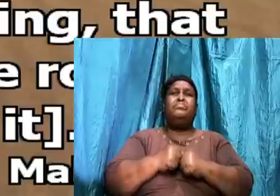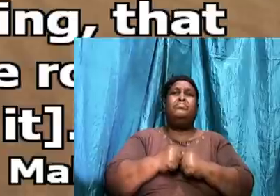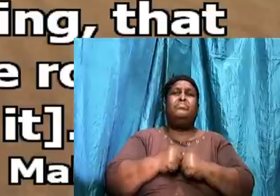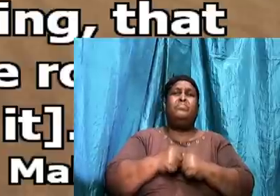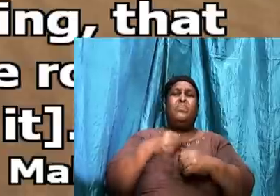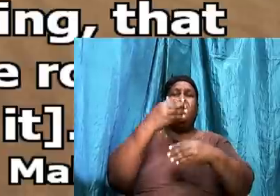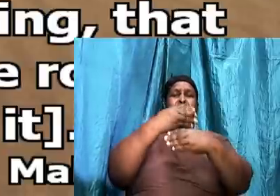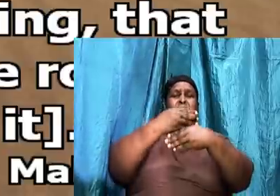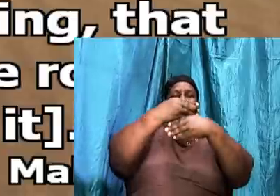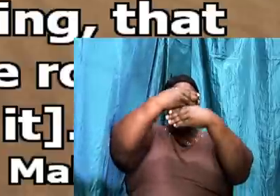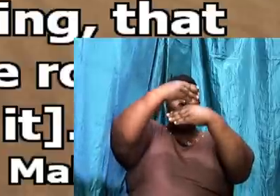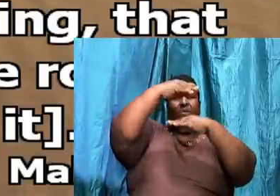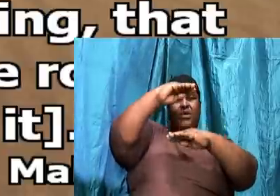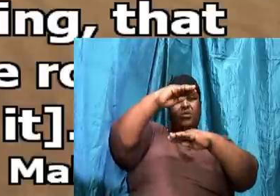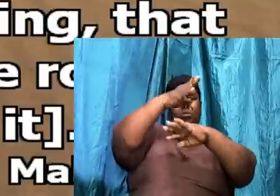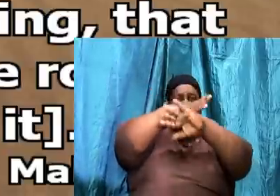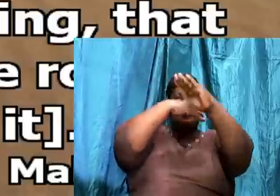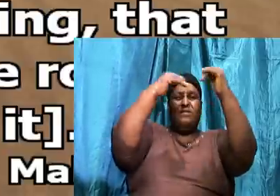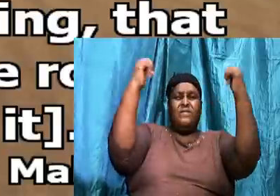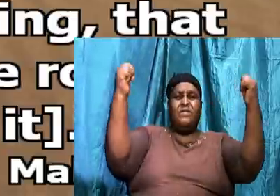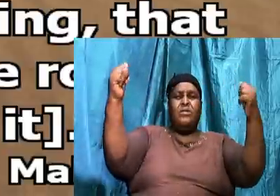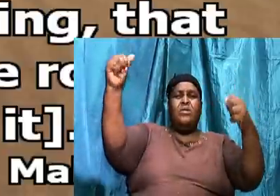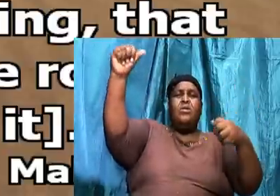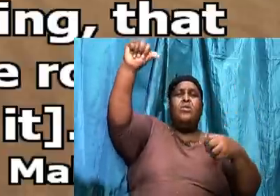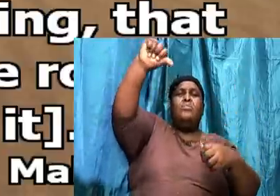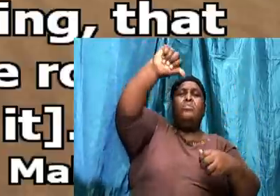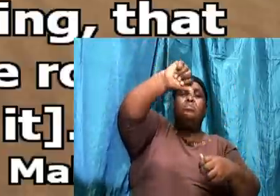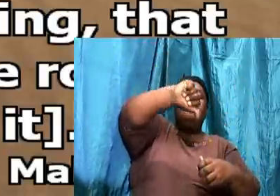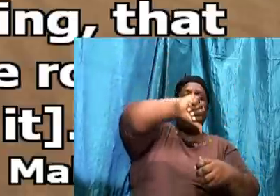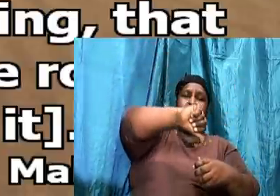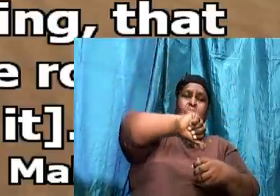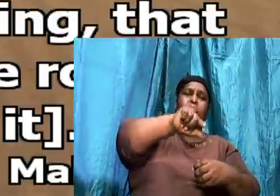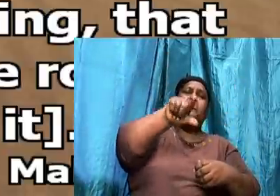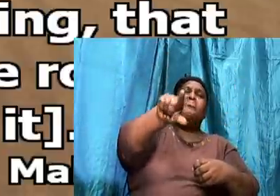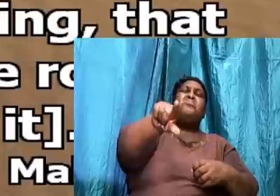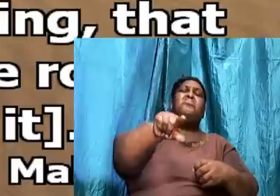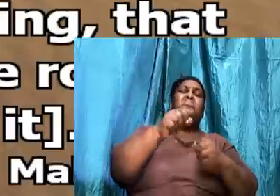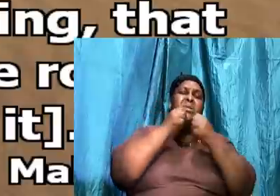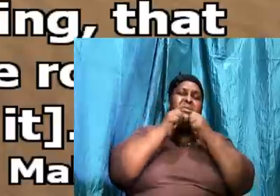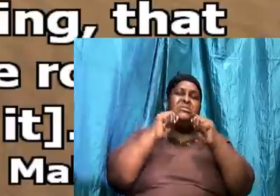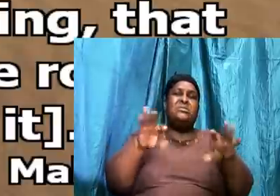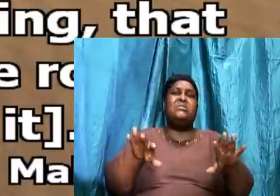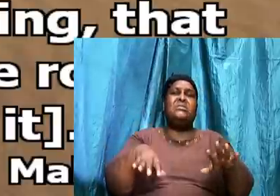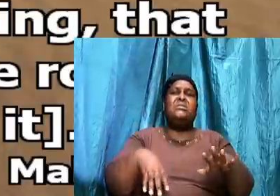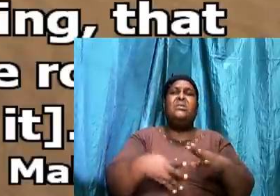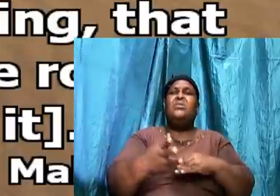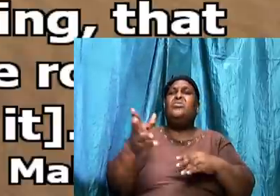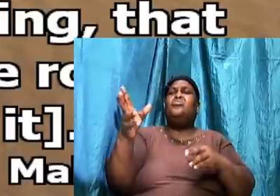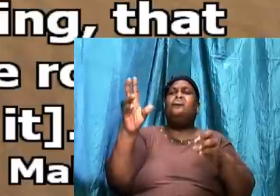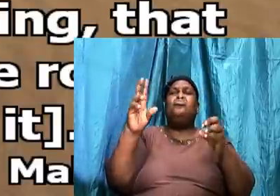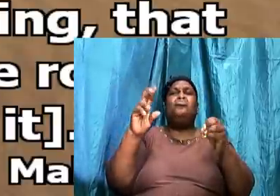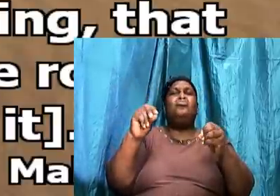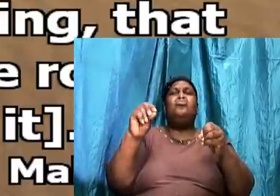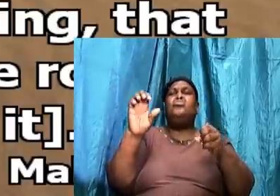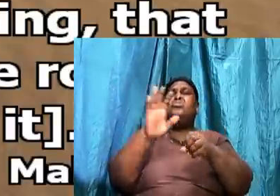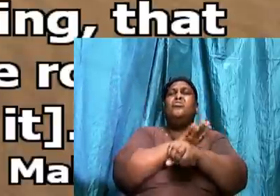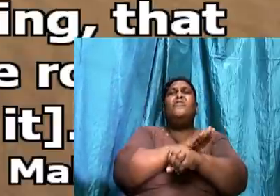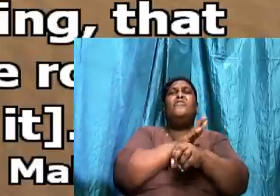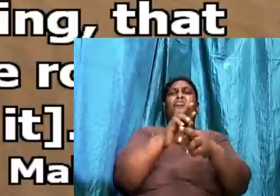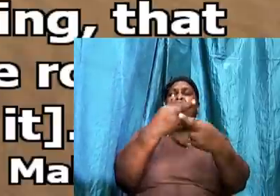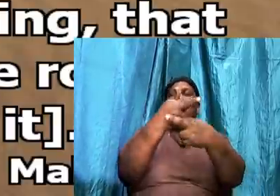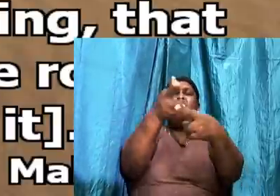The windows of heaven. And pour you out a blessing. That there shall not be room. shall Enough.